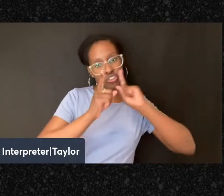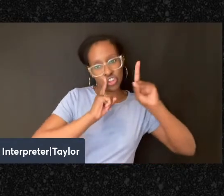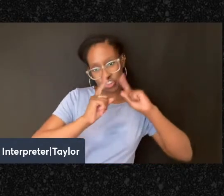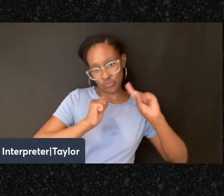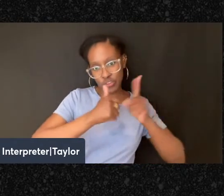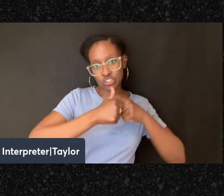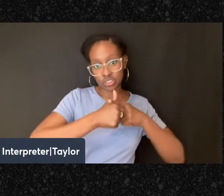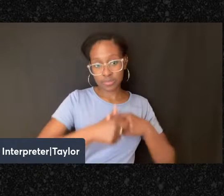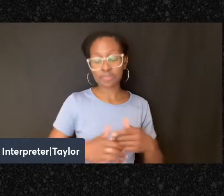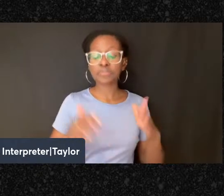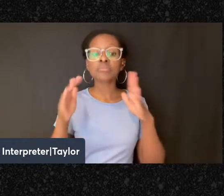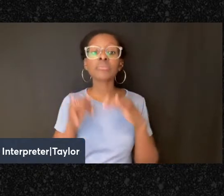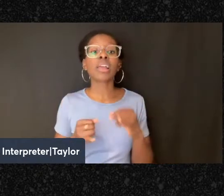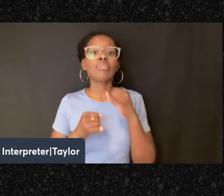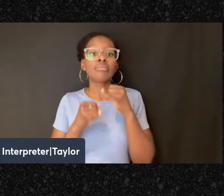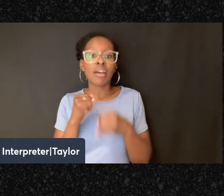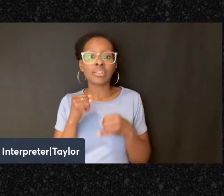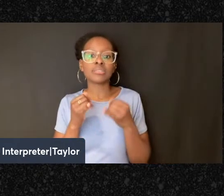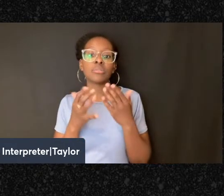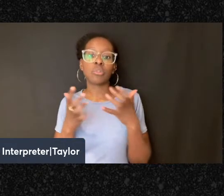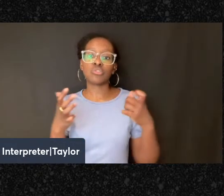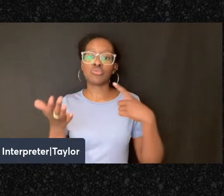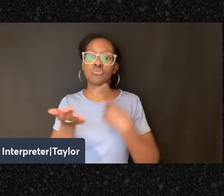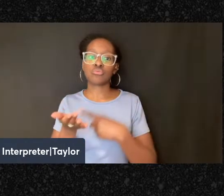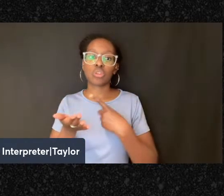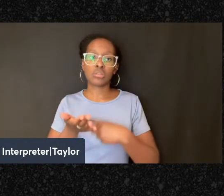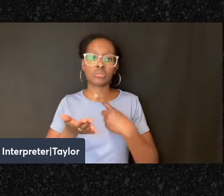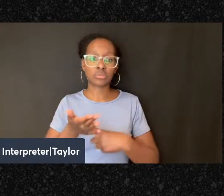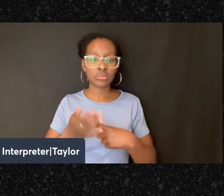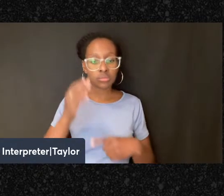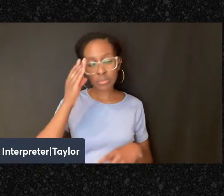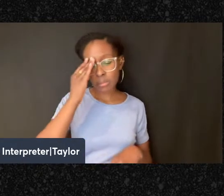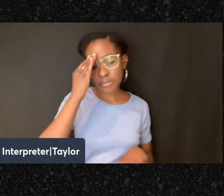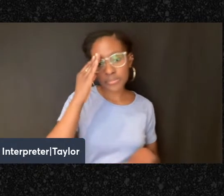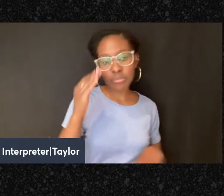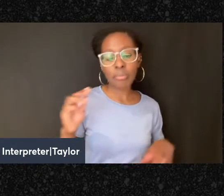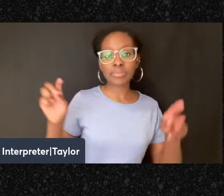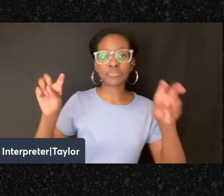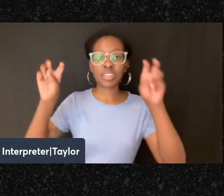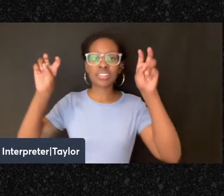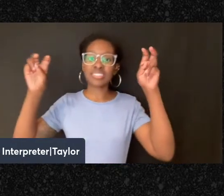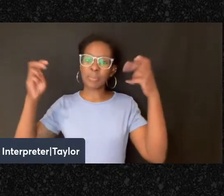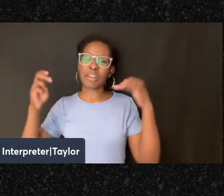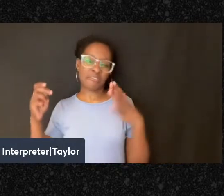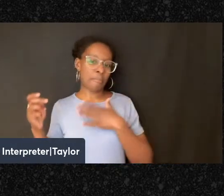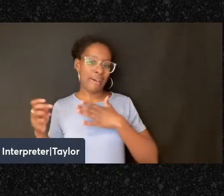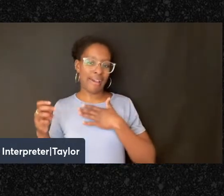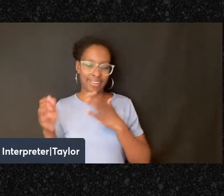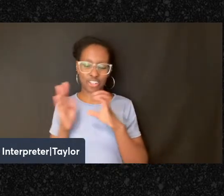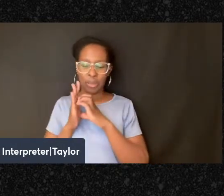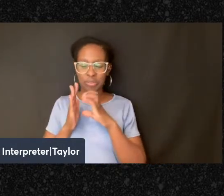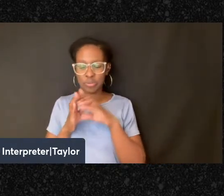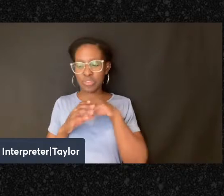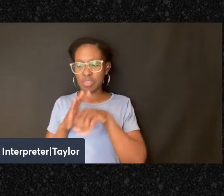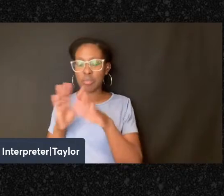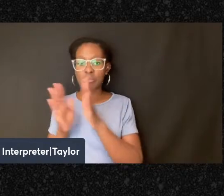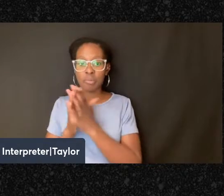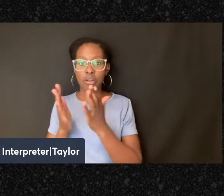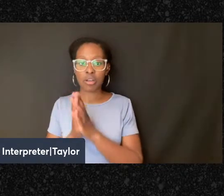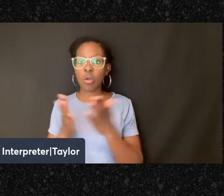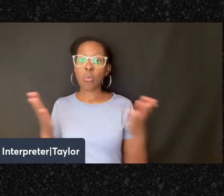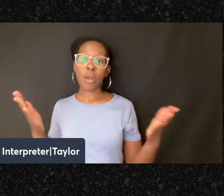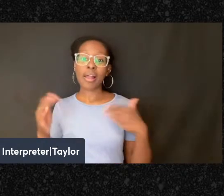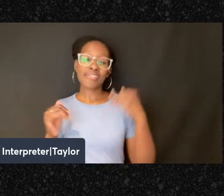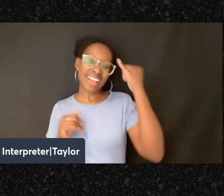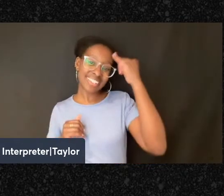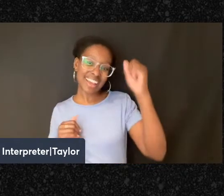And the last thing I want to talk about with respect to this is the topic of my chapter in the book, which is the idea of temporality.